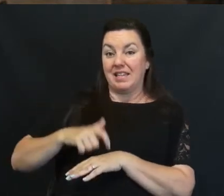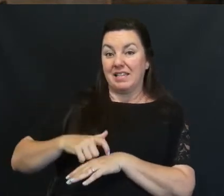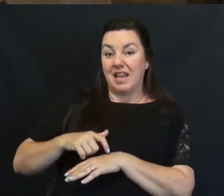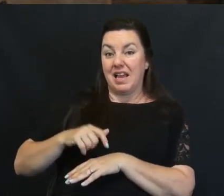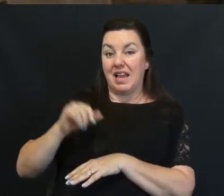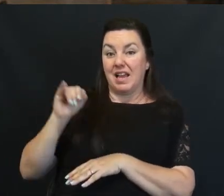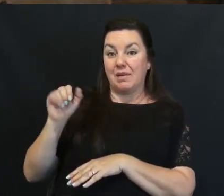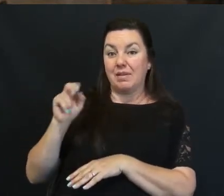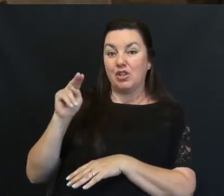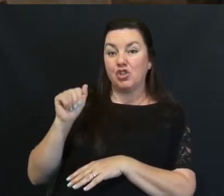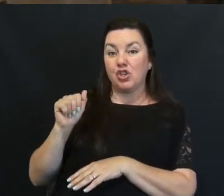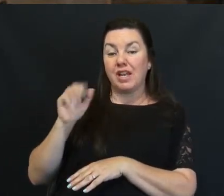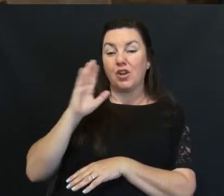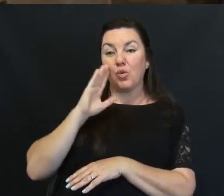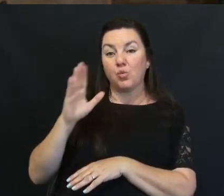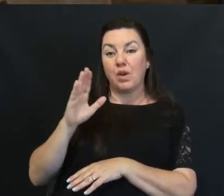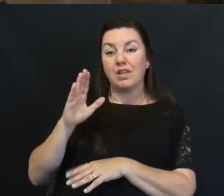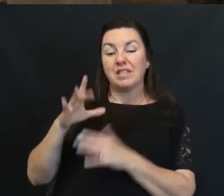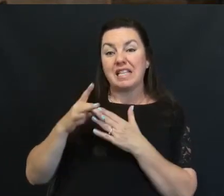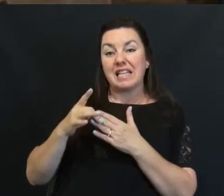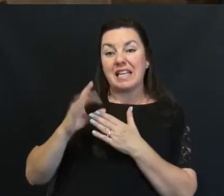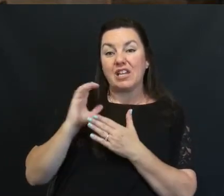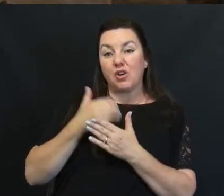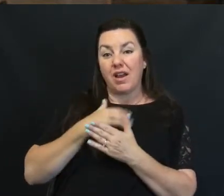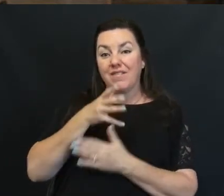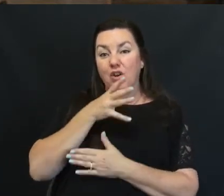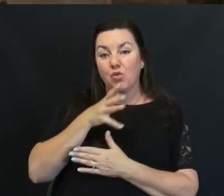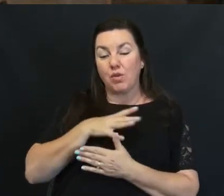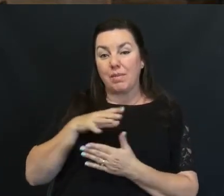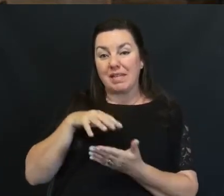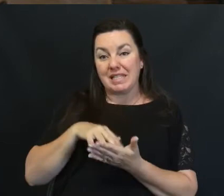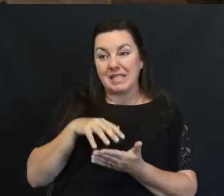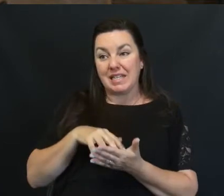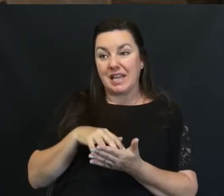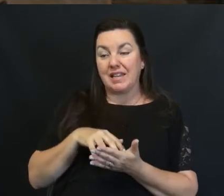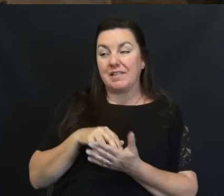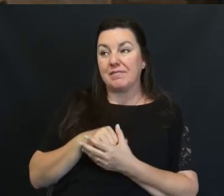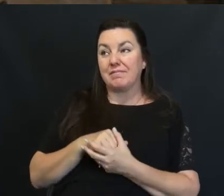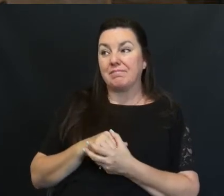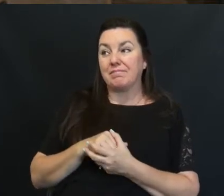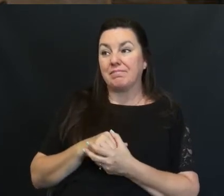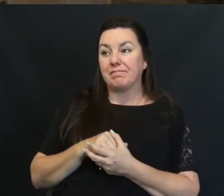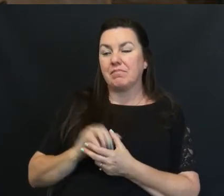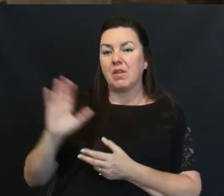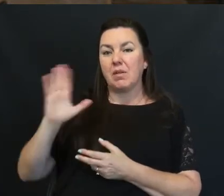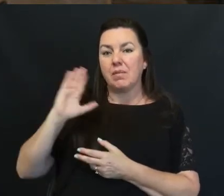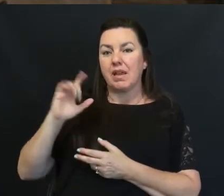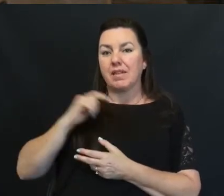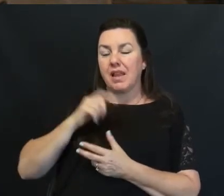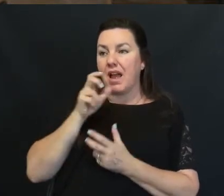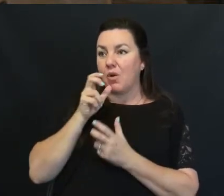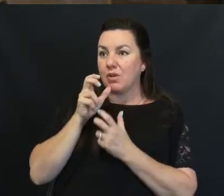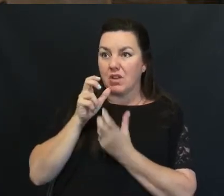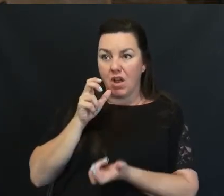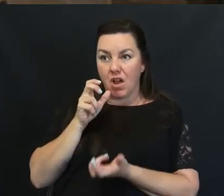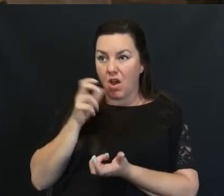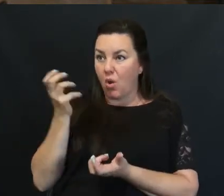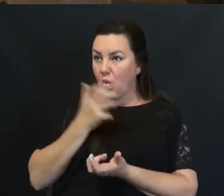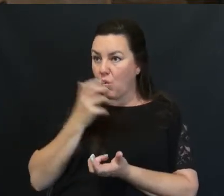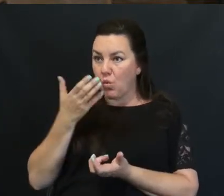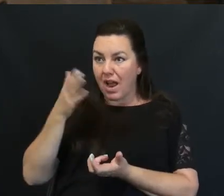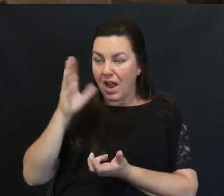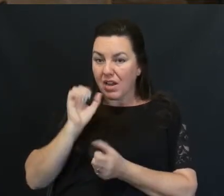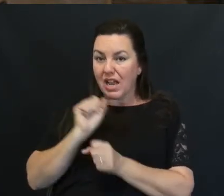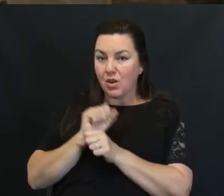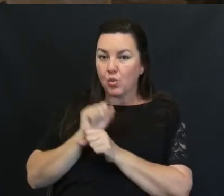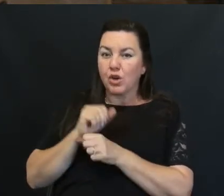leader Of our women's study Through the study I was in I was in awe Of how God Worked in